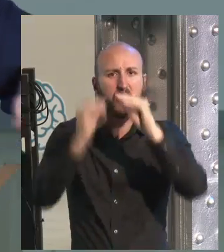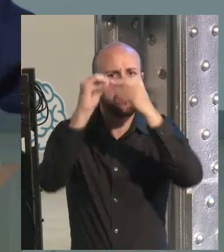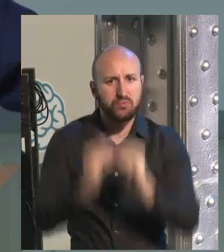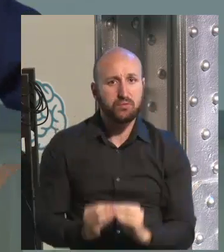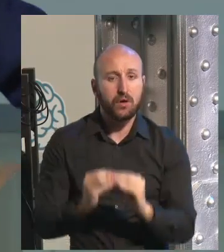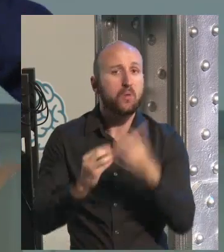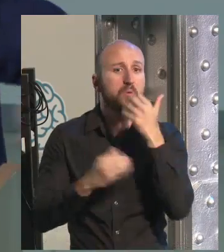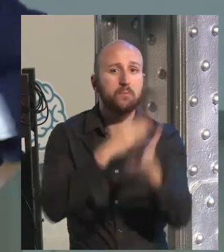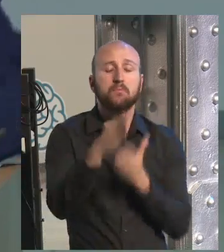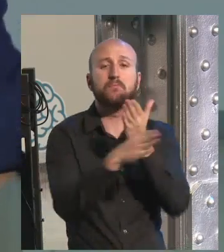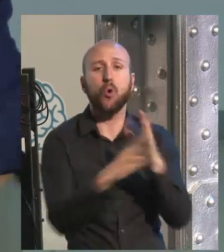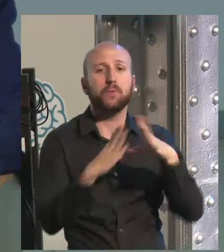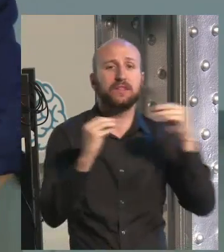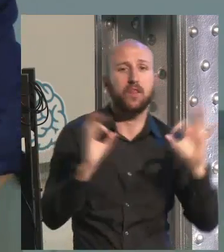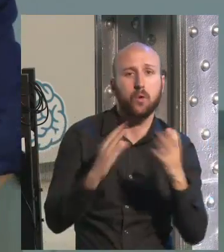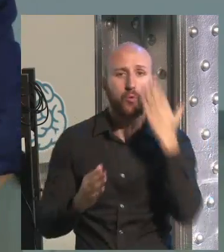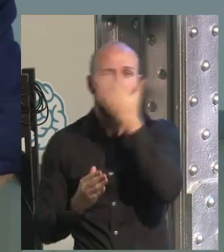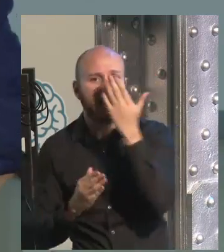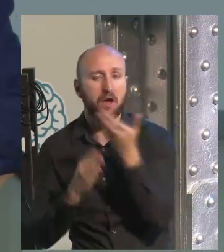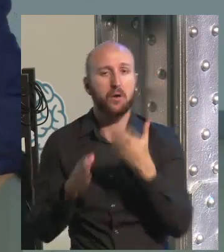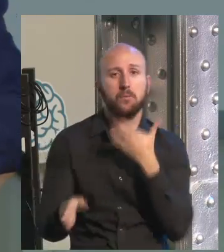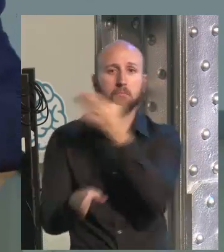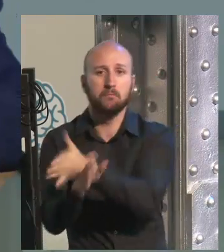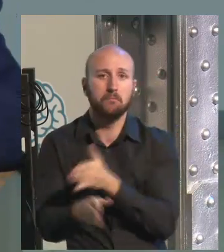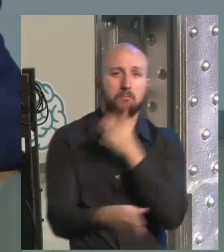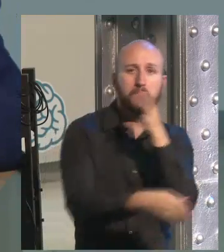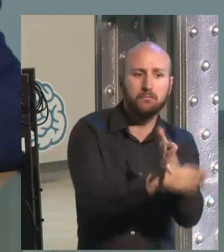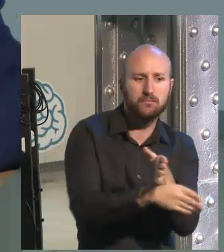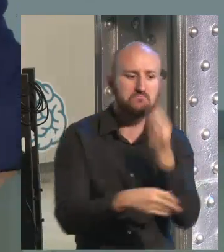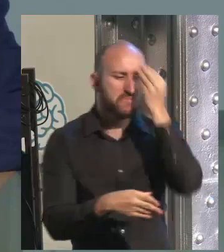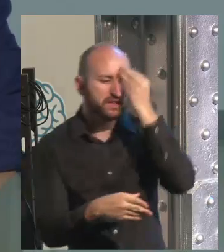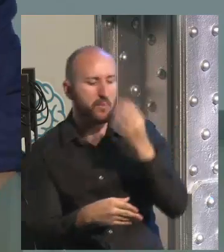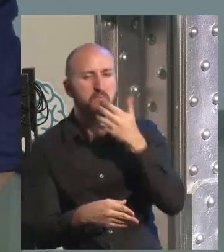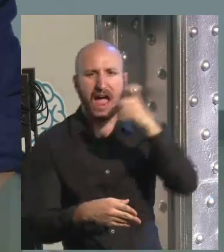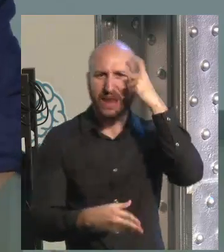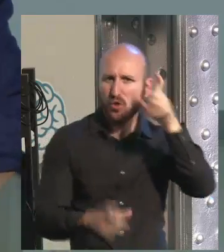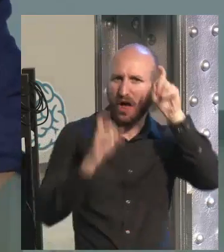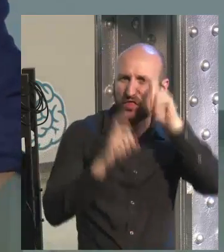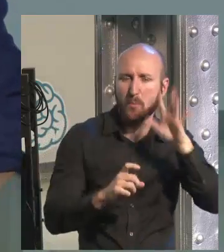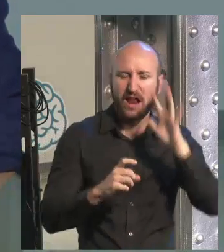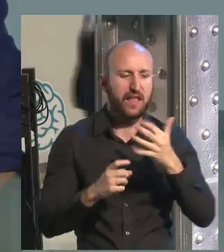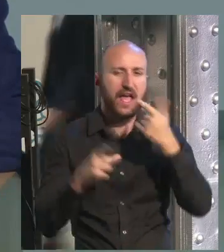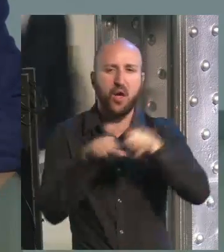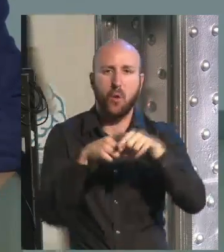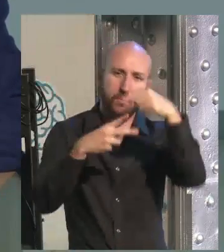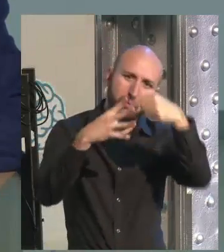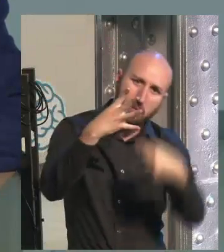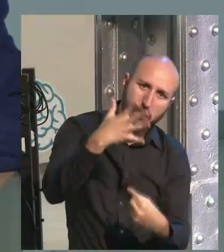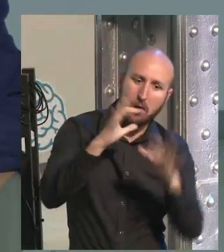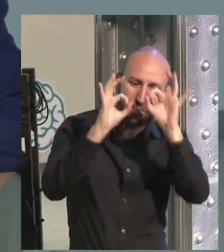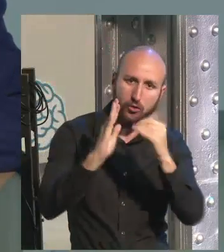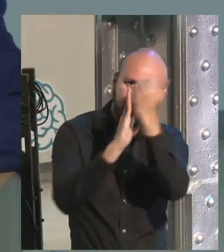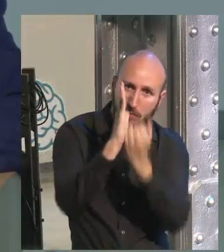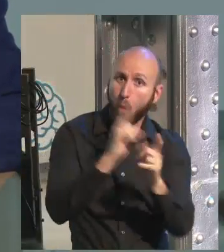neuroeducation is a step-by-step process. You cannot go to a certain school to